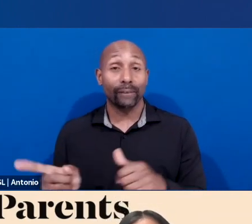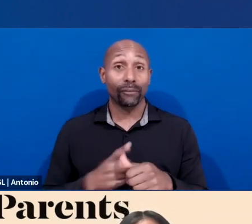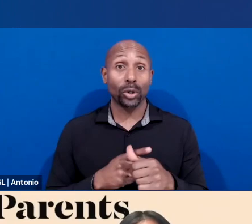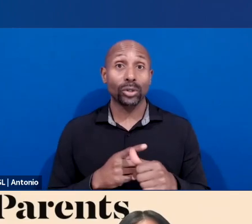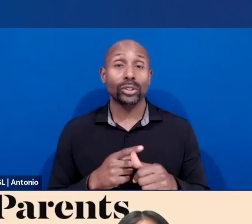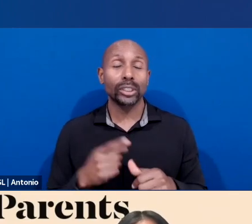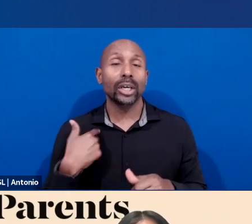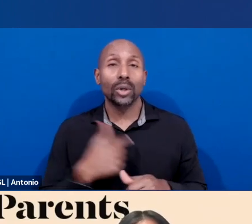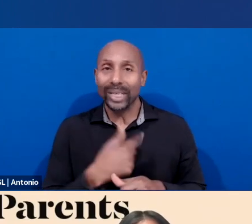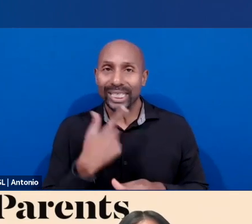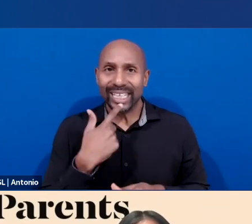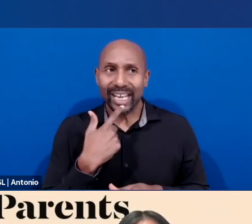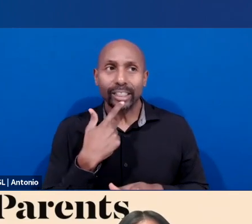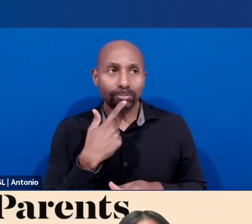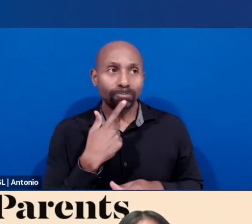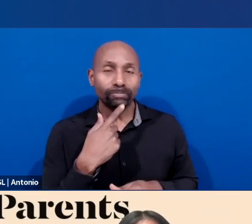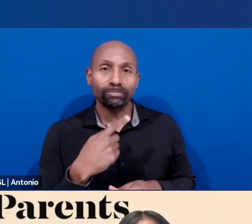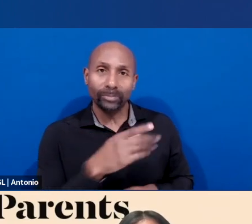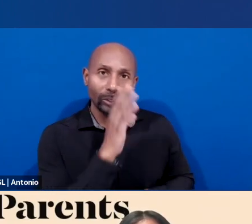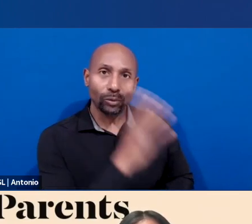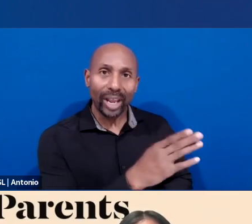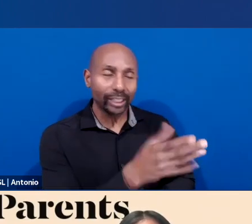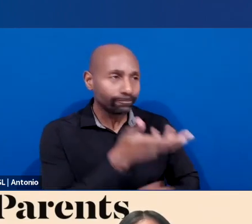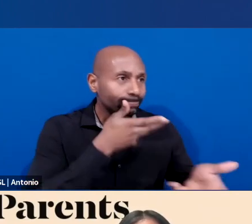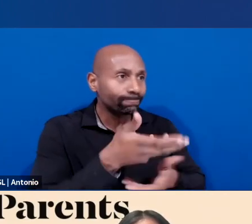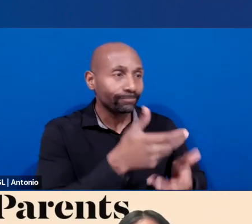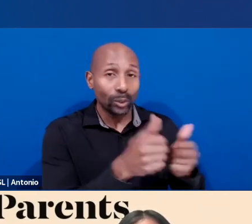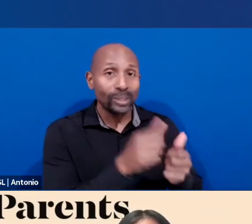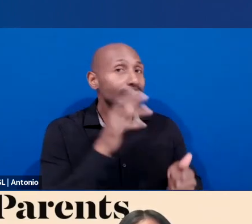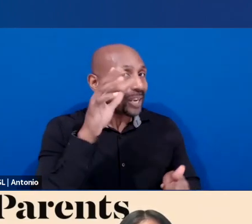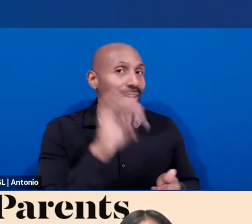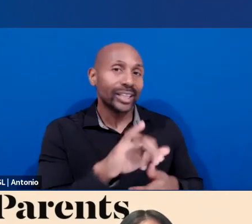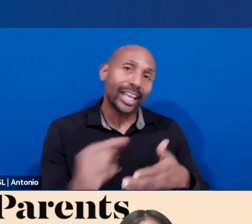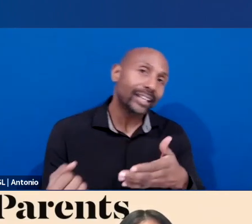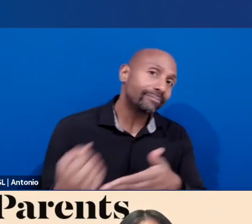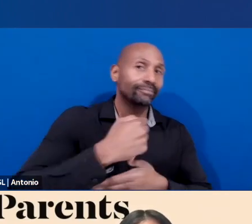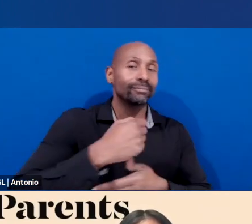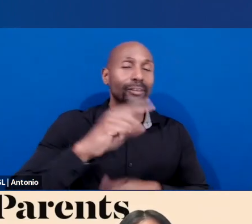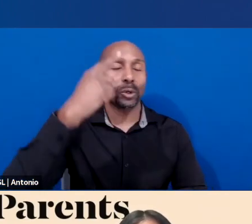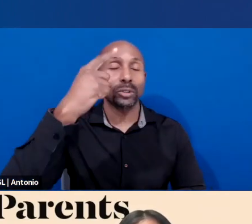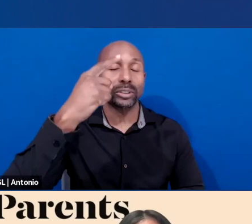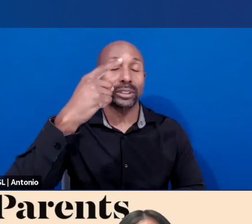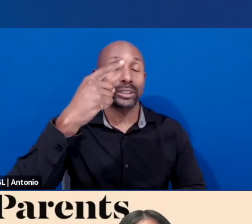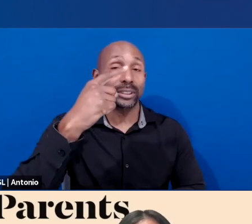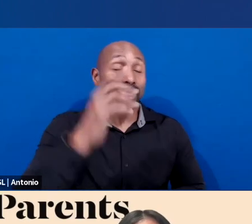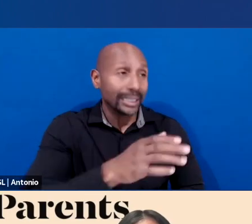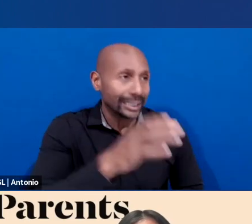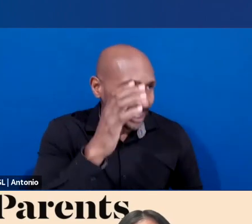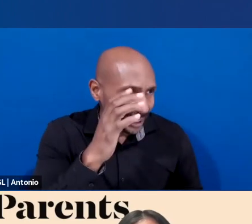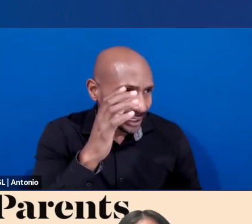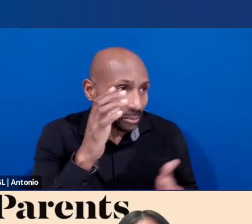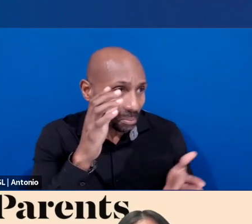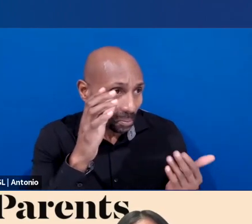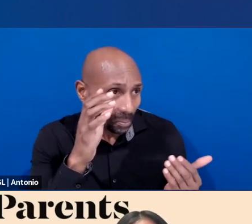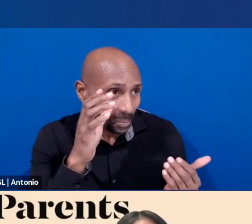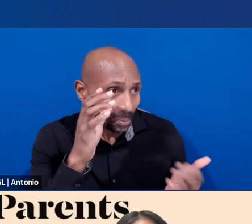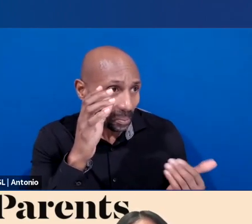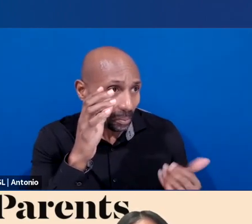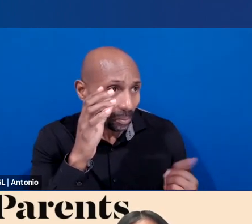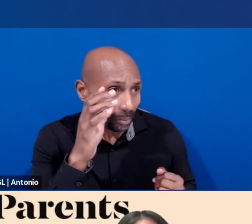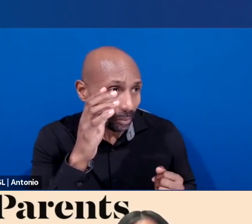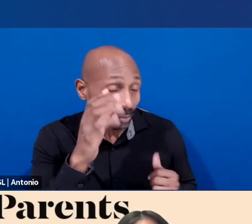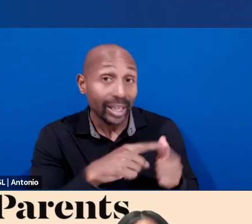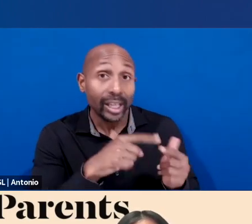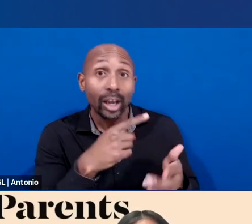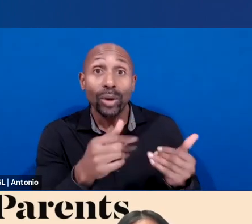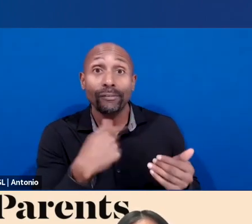directly, deeply listening, and putting what we learn into action. Through our parent empowerment pop